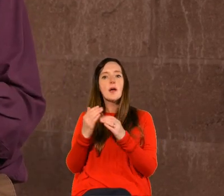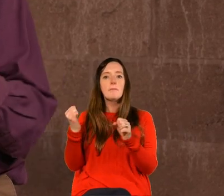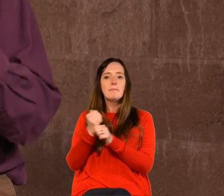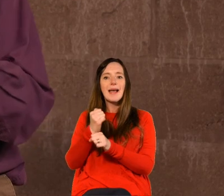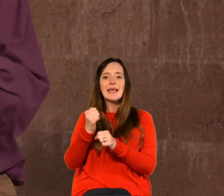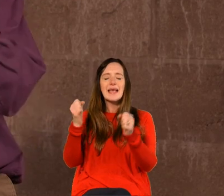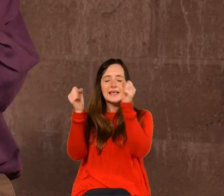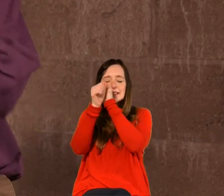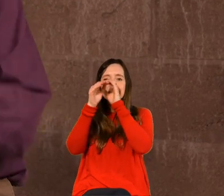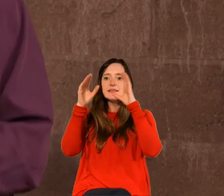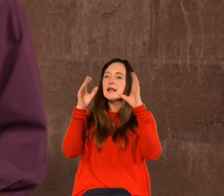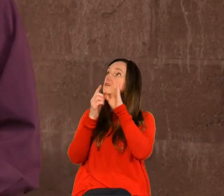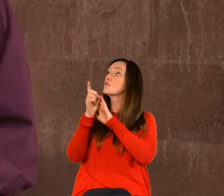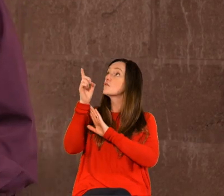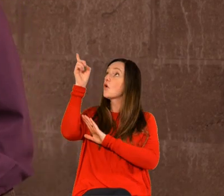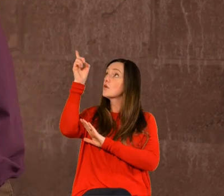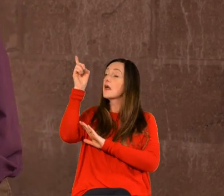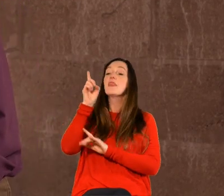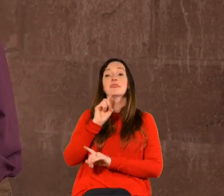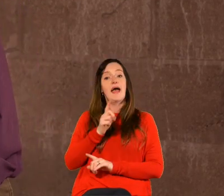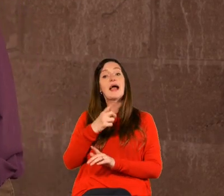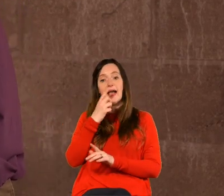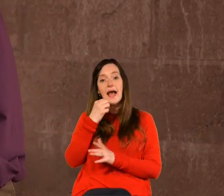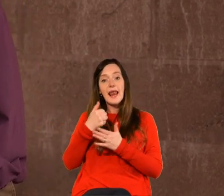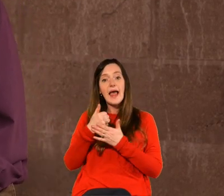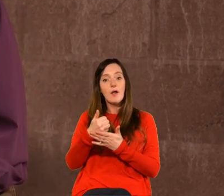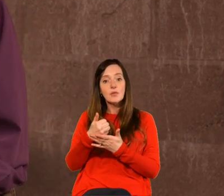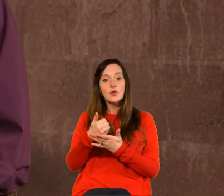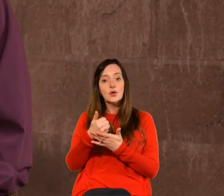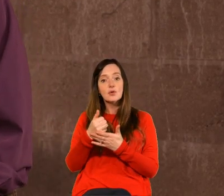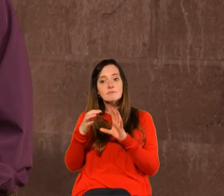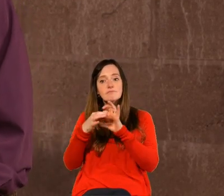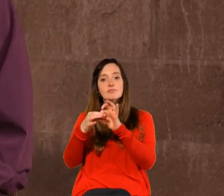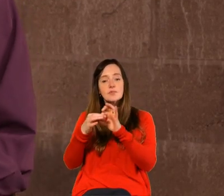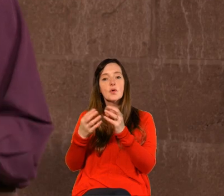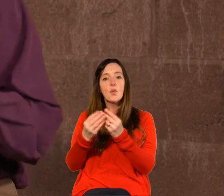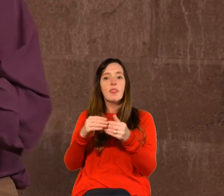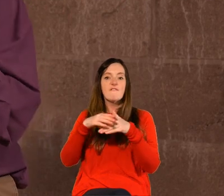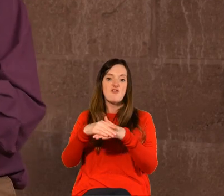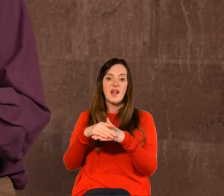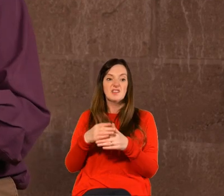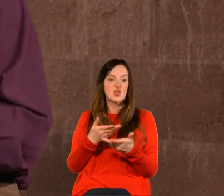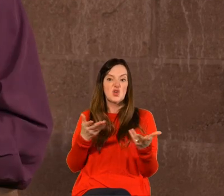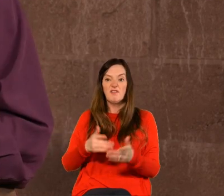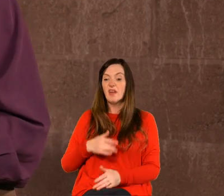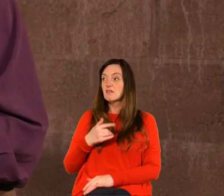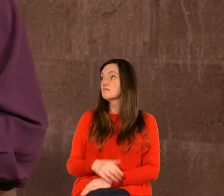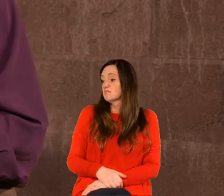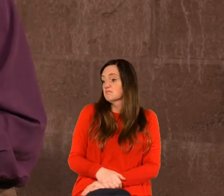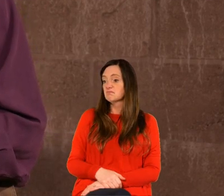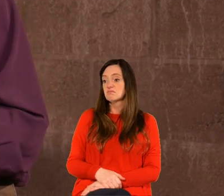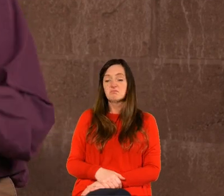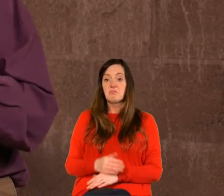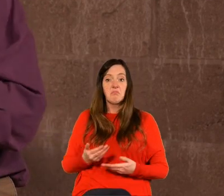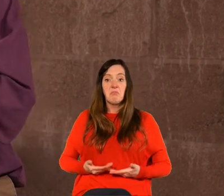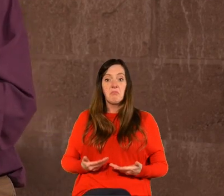in there to help you deal with with friends uh like this but a couple of thoughts for you when i meet folks who are in that kind of position i like to do a